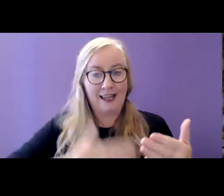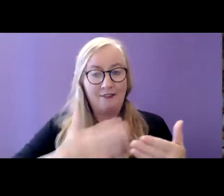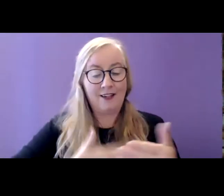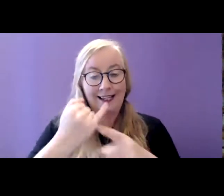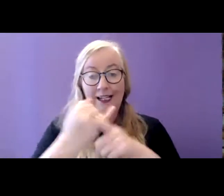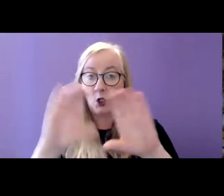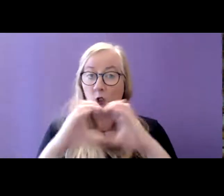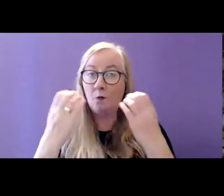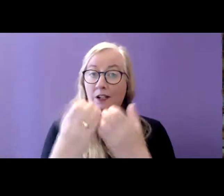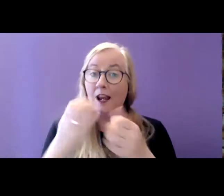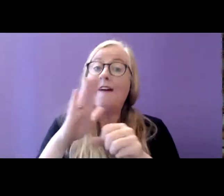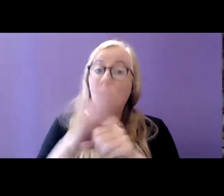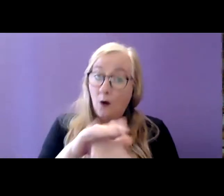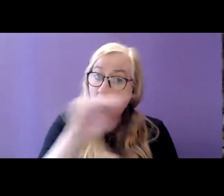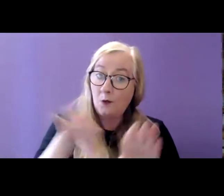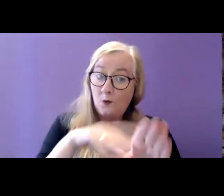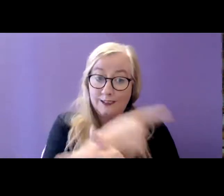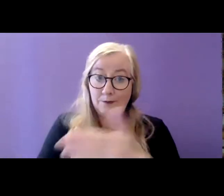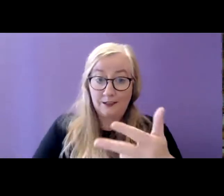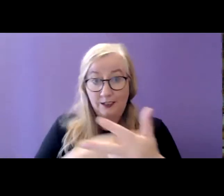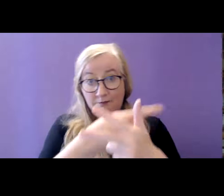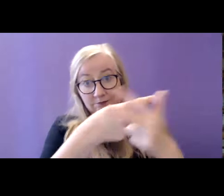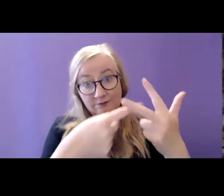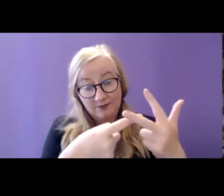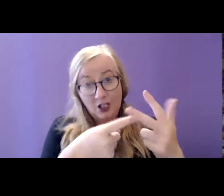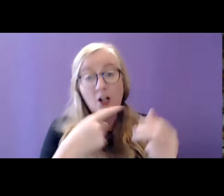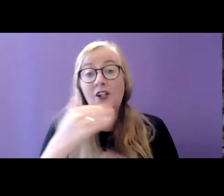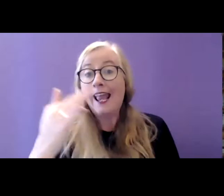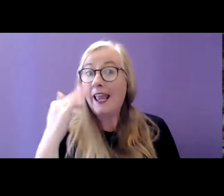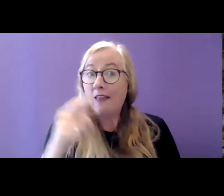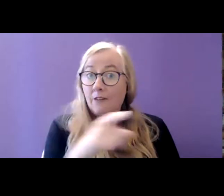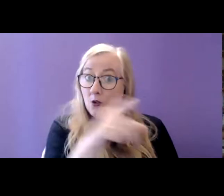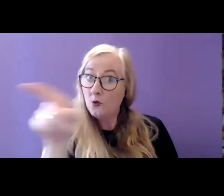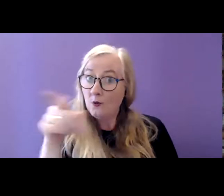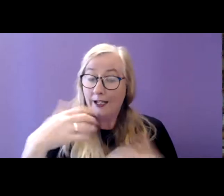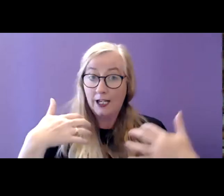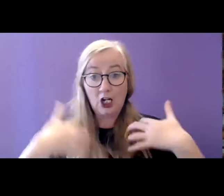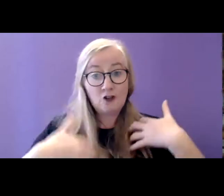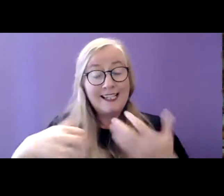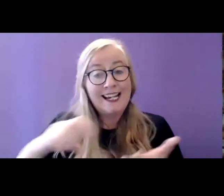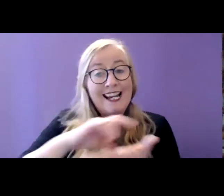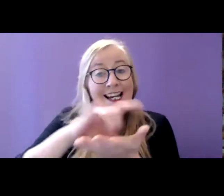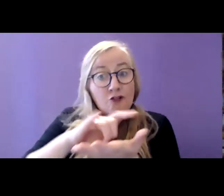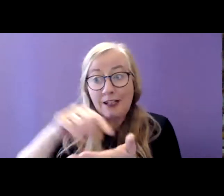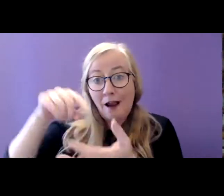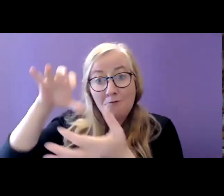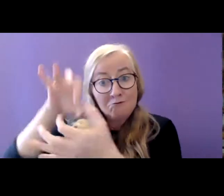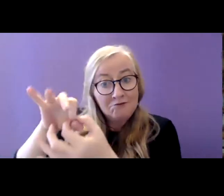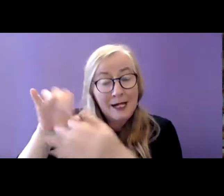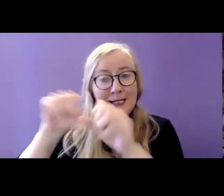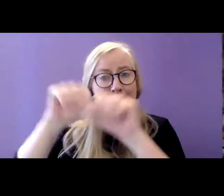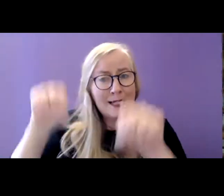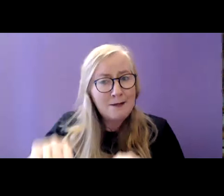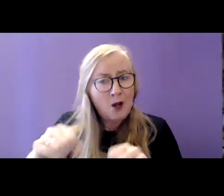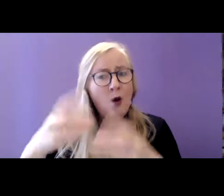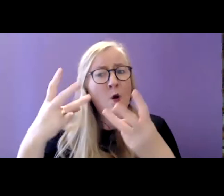for people with disabilities. If anyone is particularly interested in the history of the scheme and wants to go through some